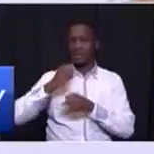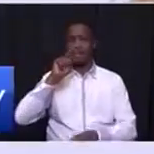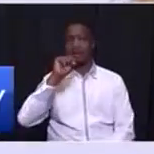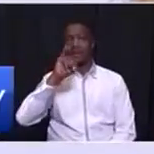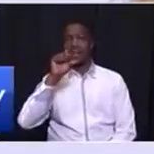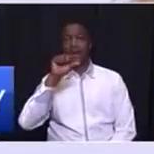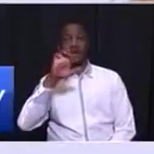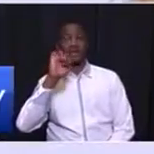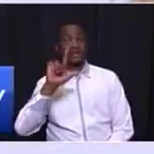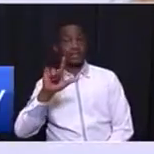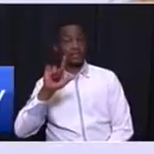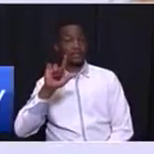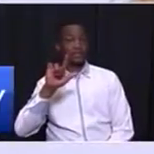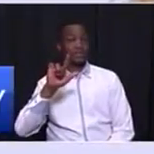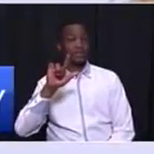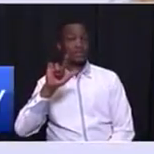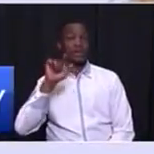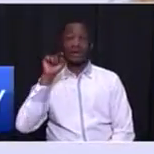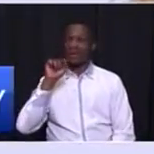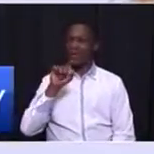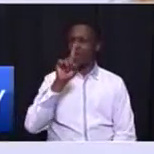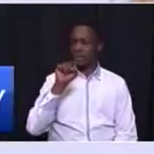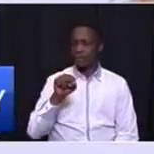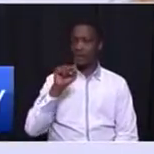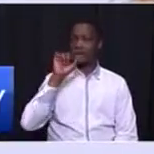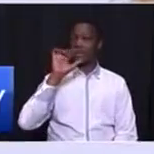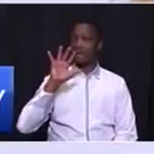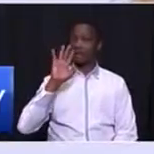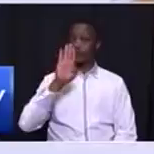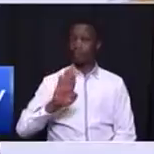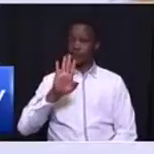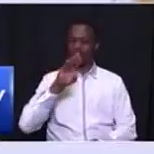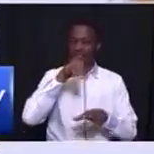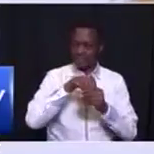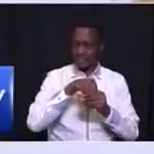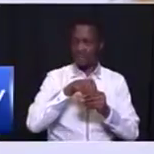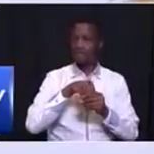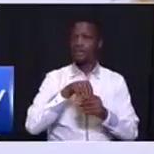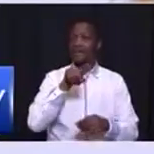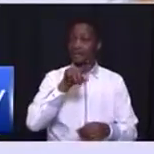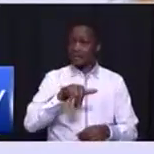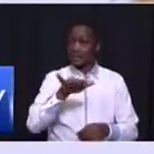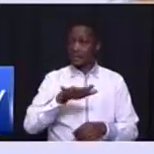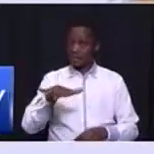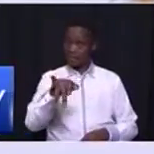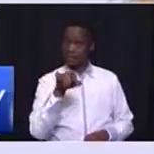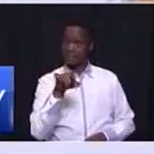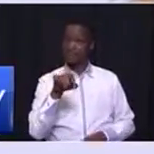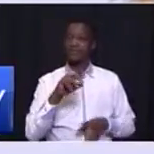and R$1.5 billion have already been invested in that facility,